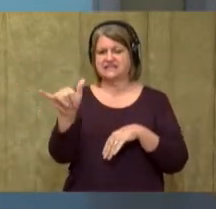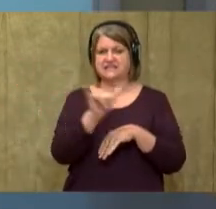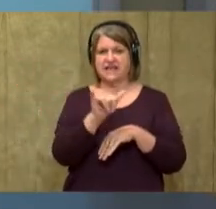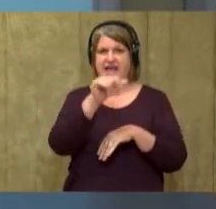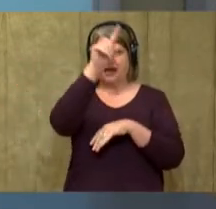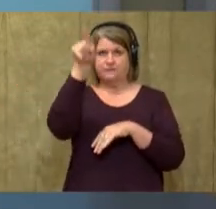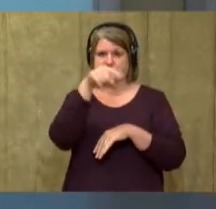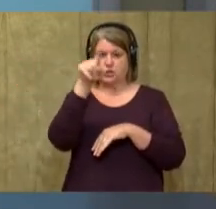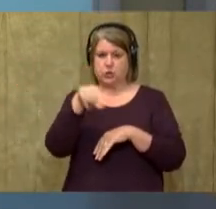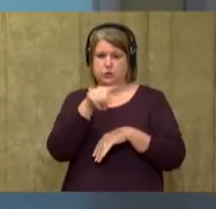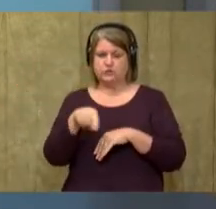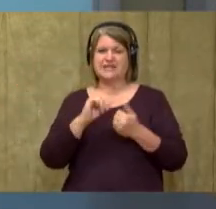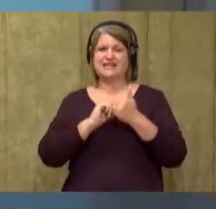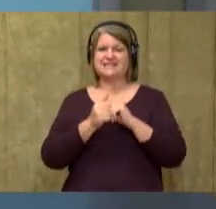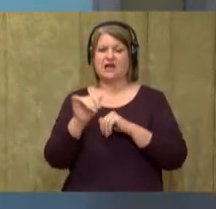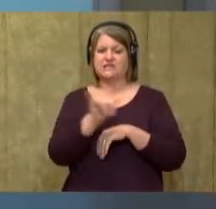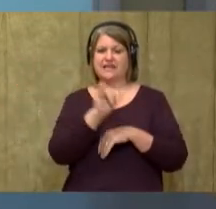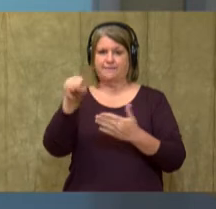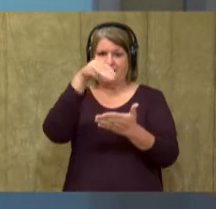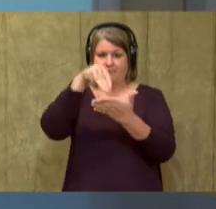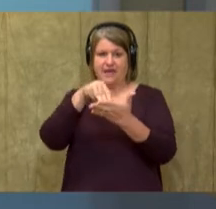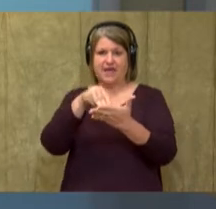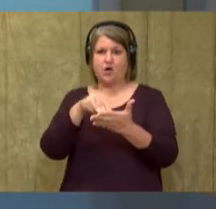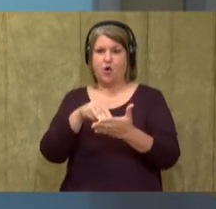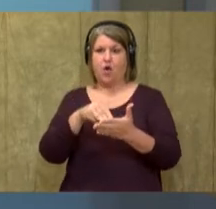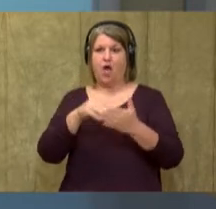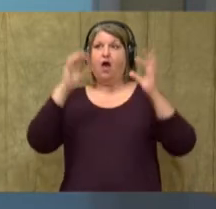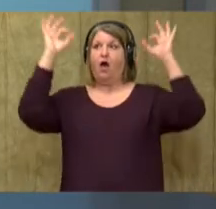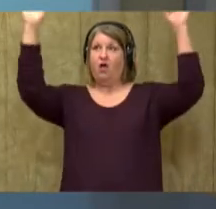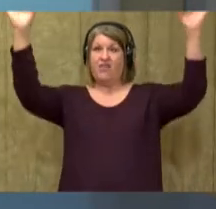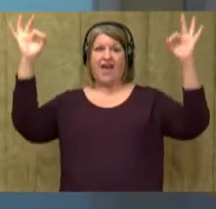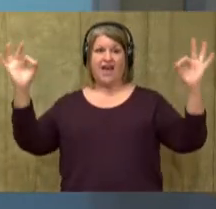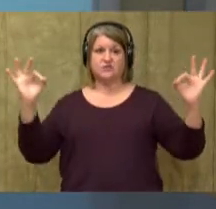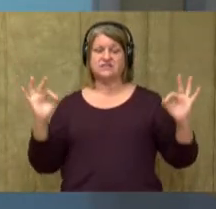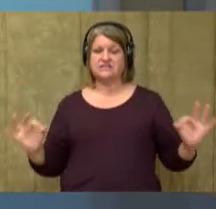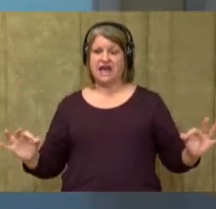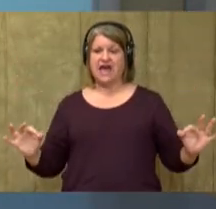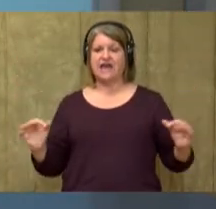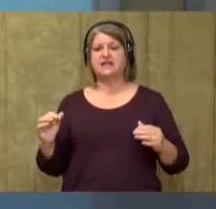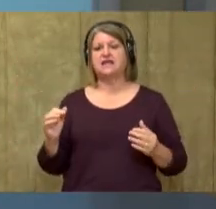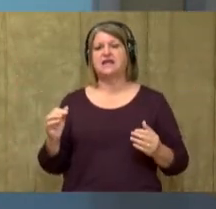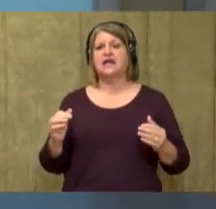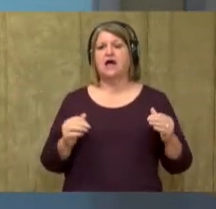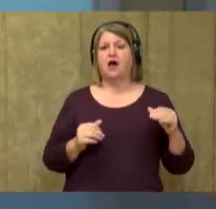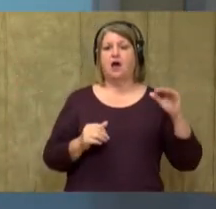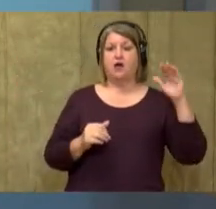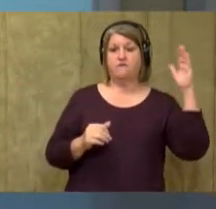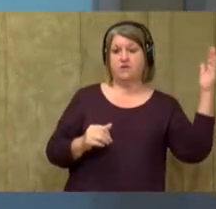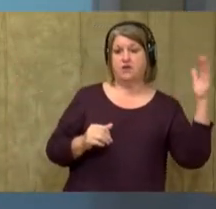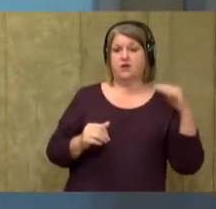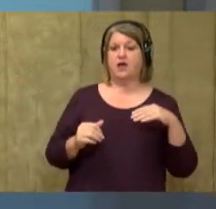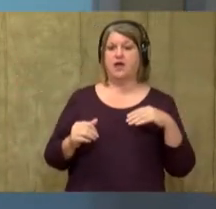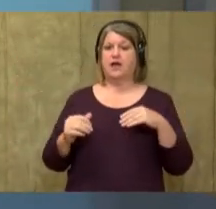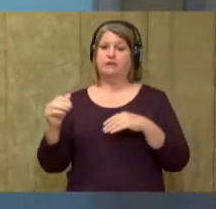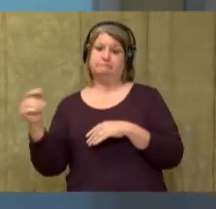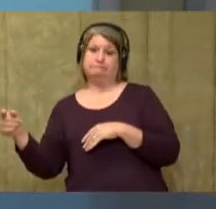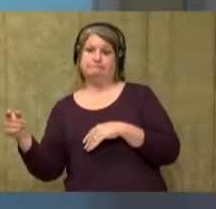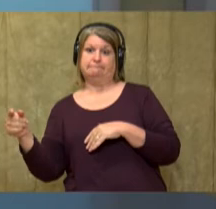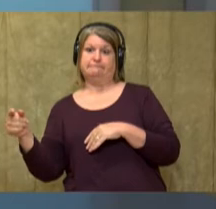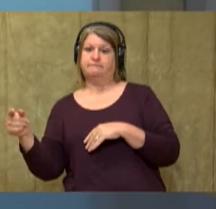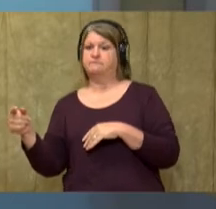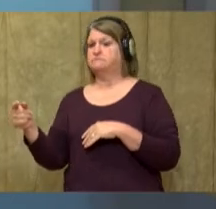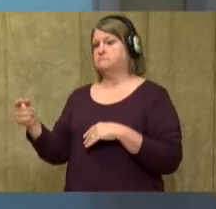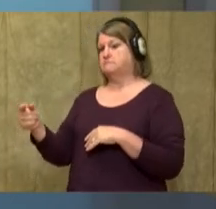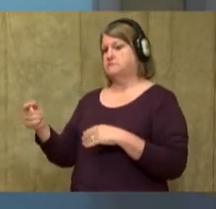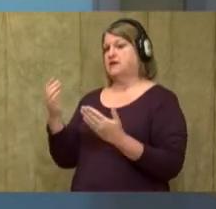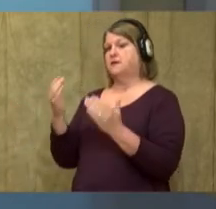same would go. The circles on the outside pertain to only the panda bear. So, it's going to tell you how it is different from